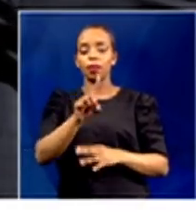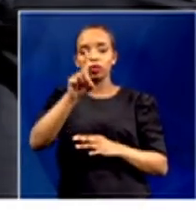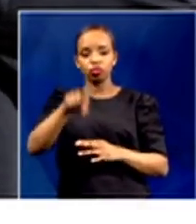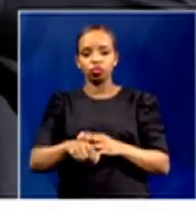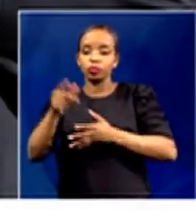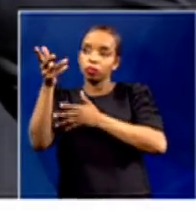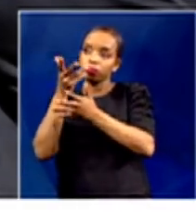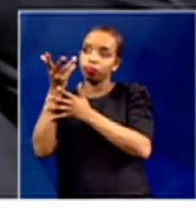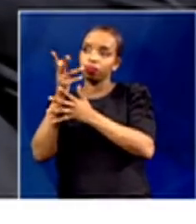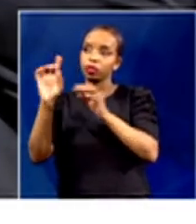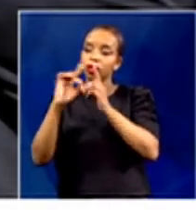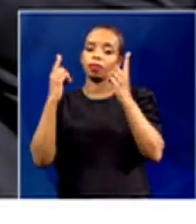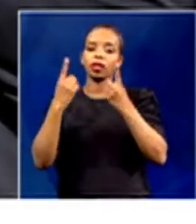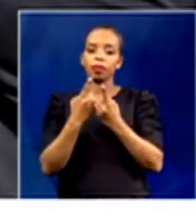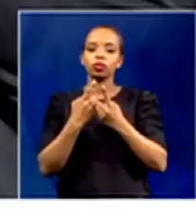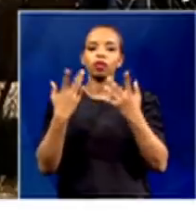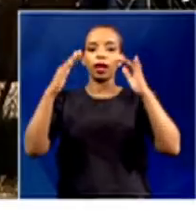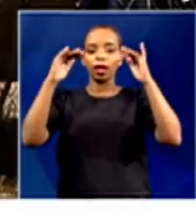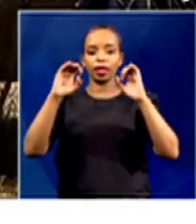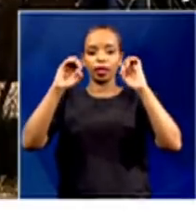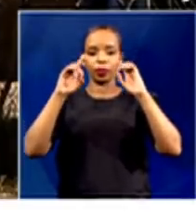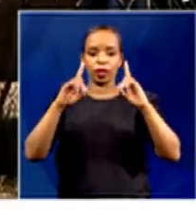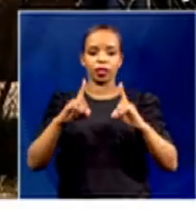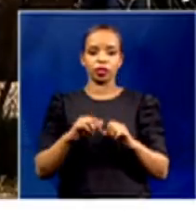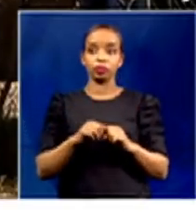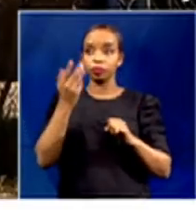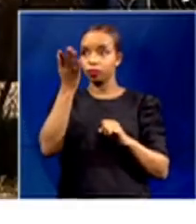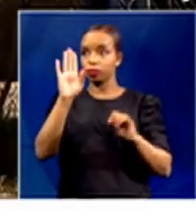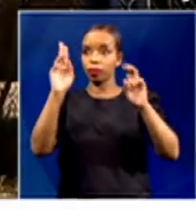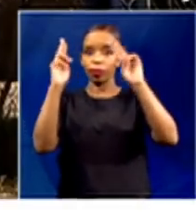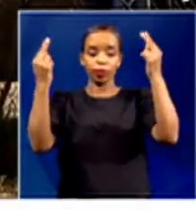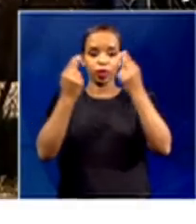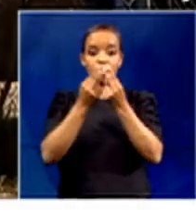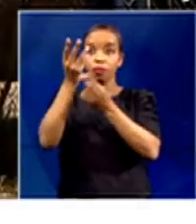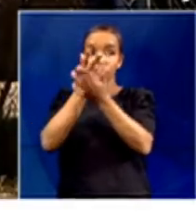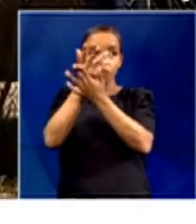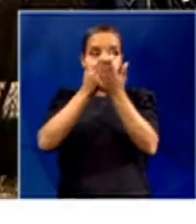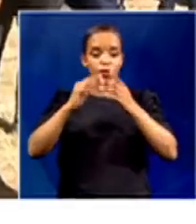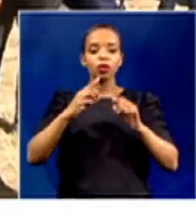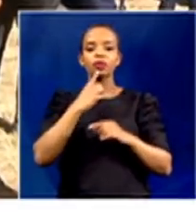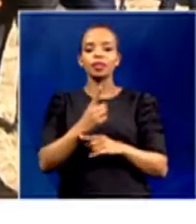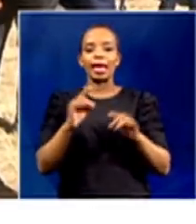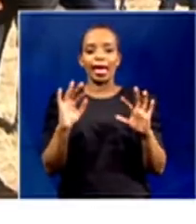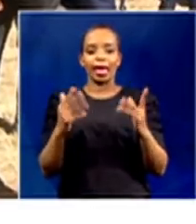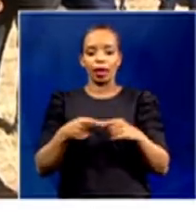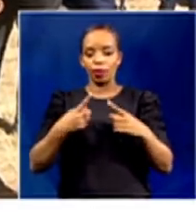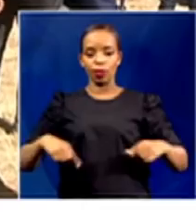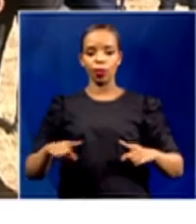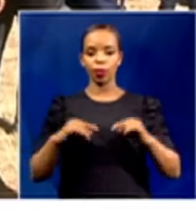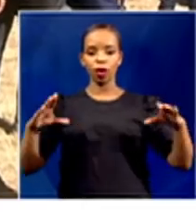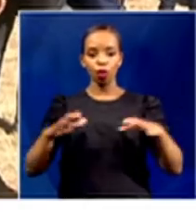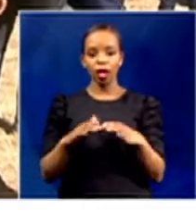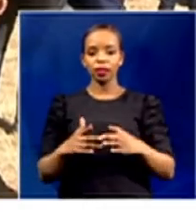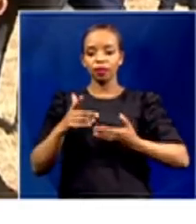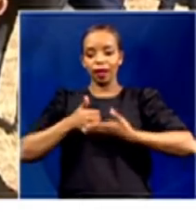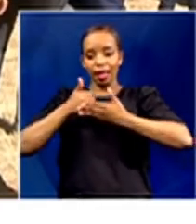of Higher Education and also with institutions of higher learning to say how are we going to, as a collective, assist these learners even towards